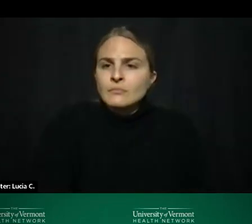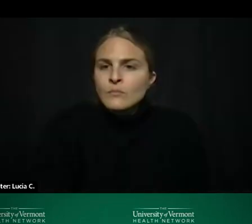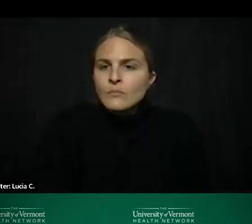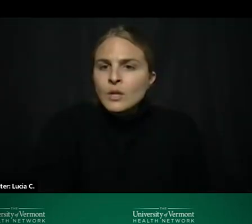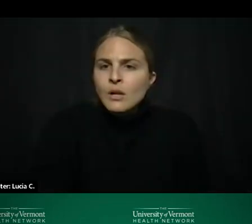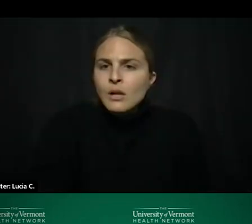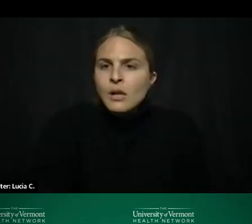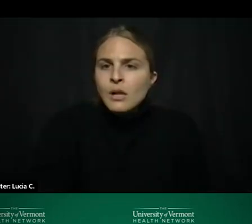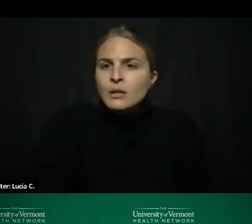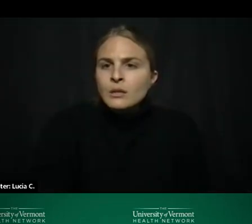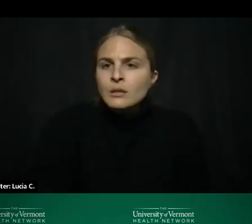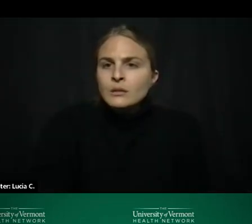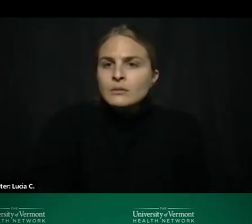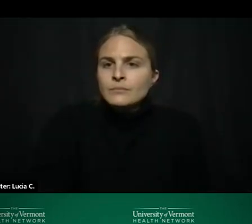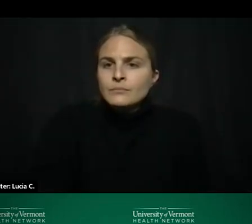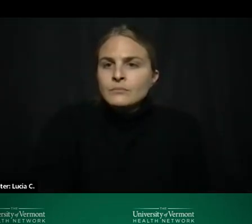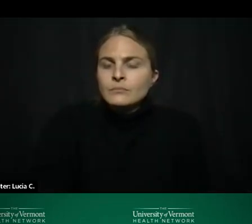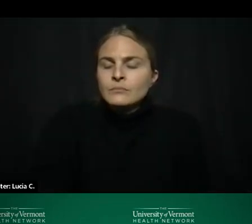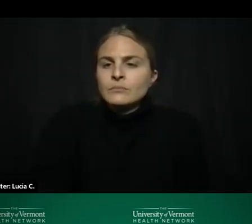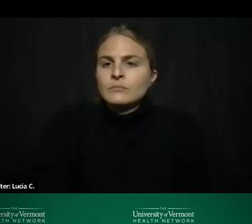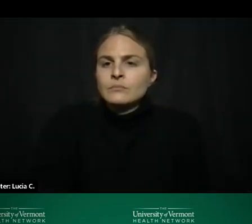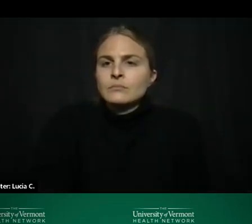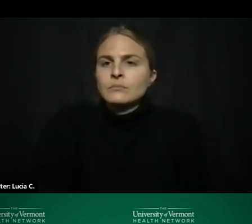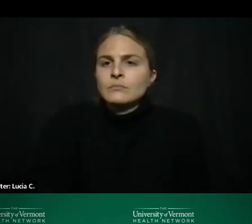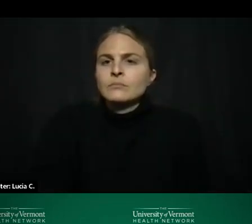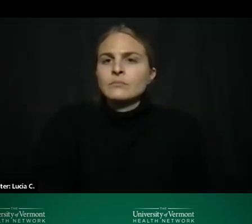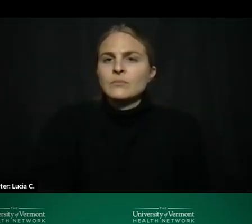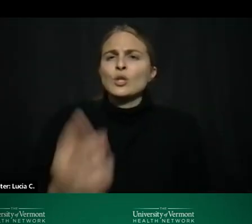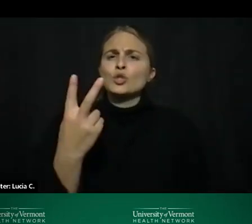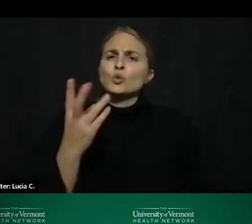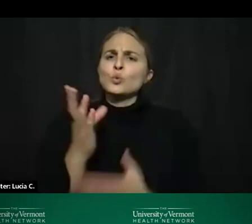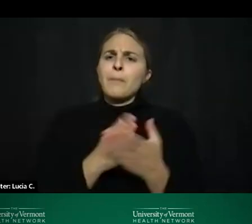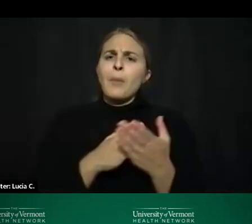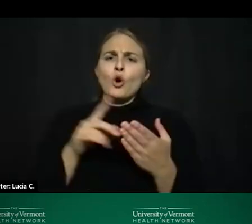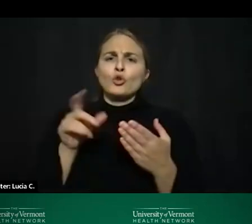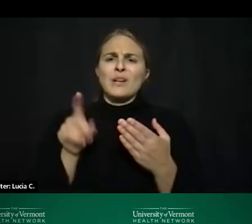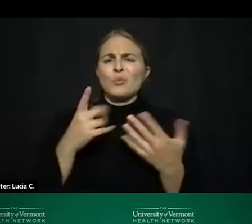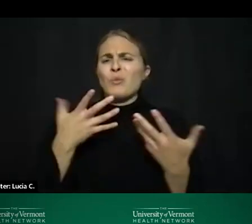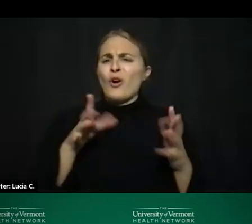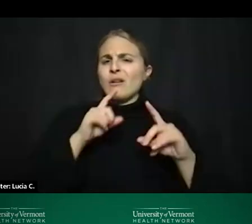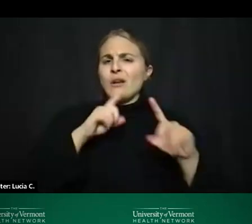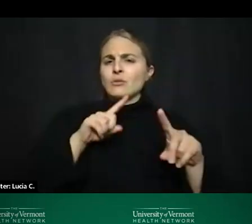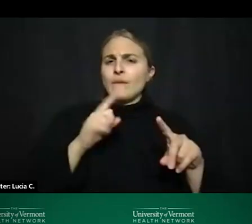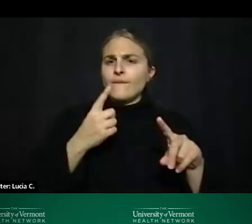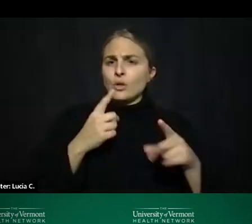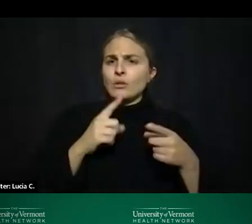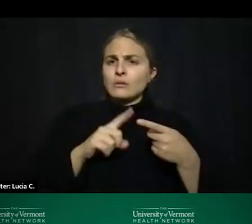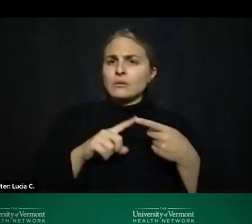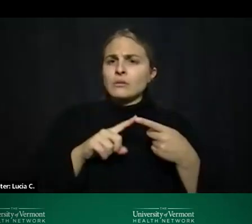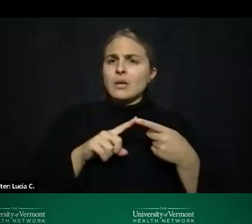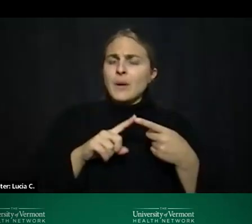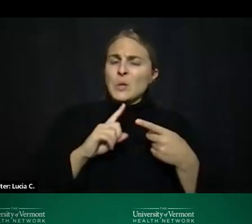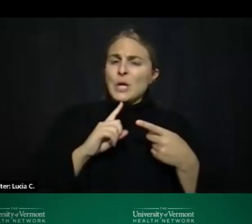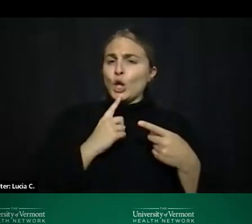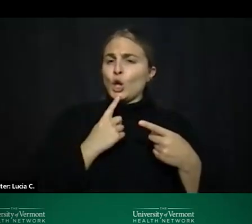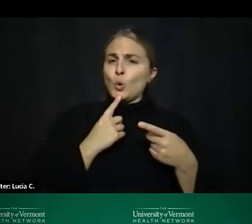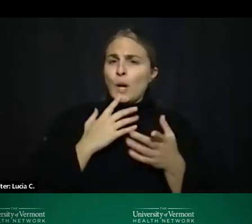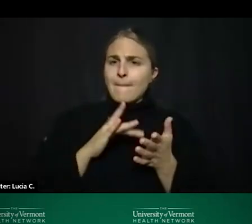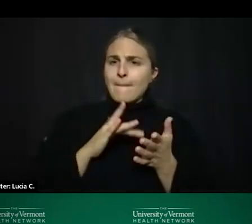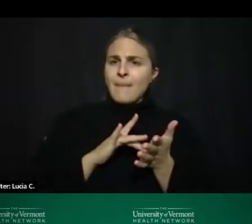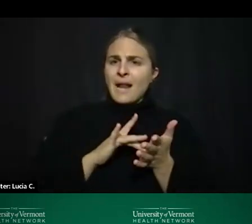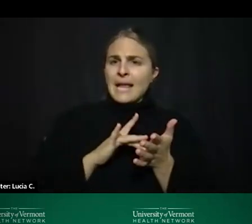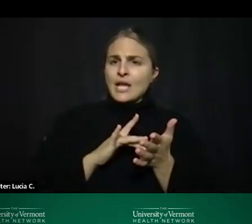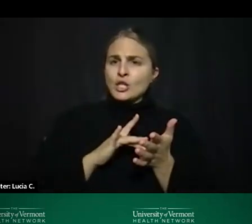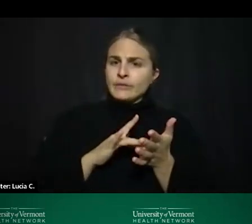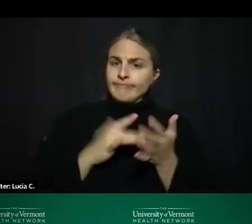so uh we have a two-part question i actually think we addressed the first part of it regarding acute medication um